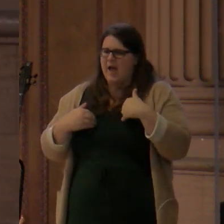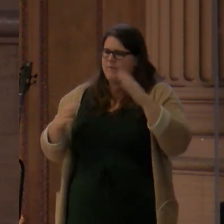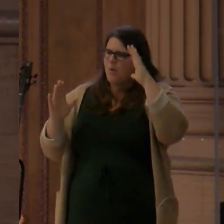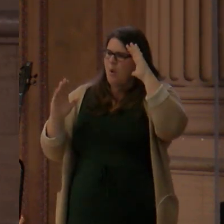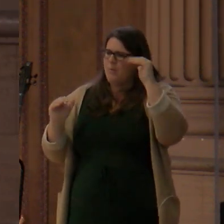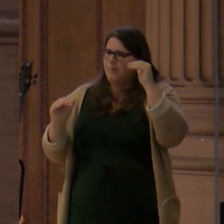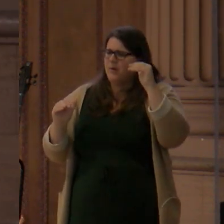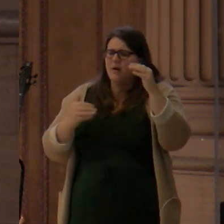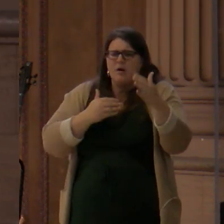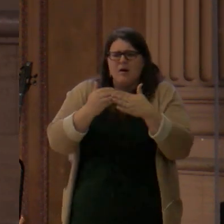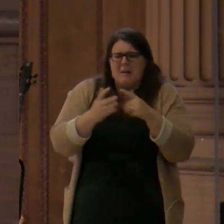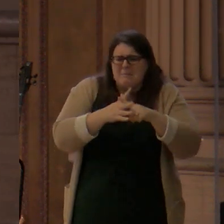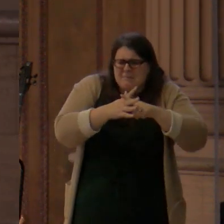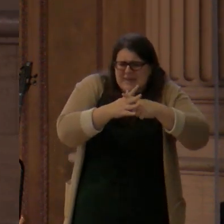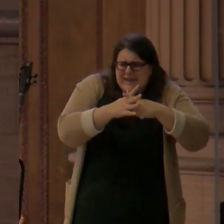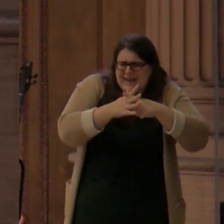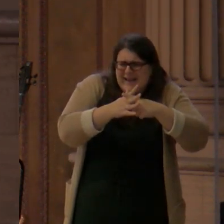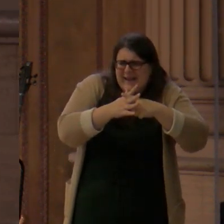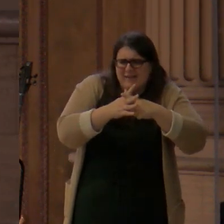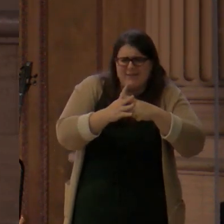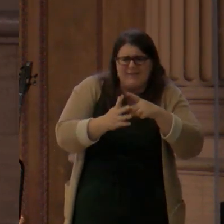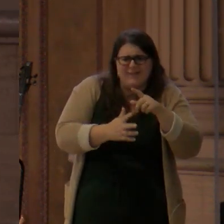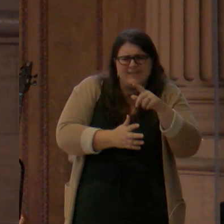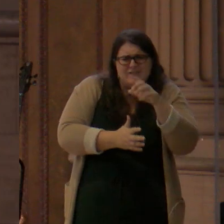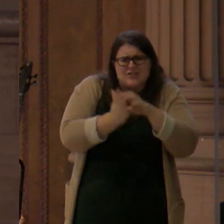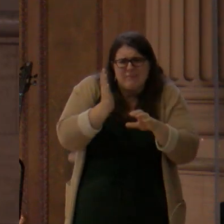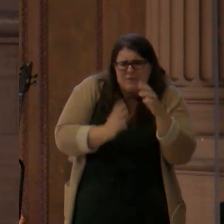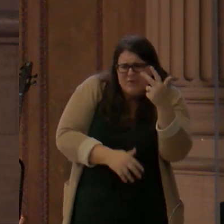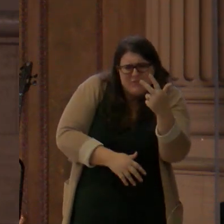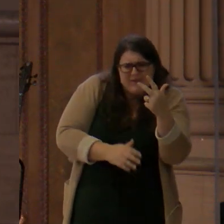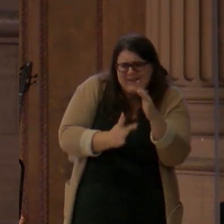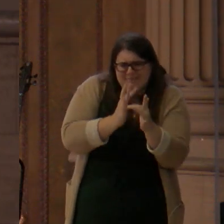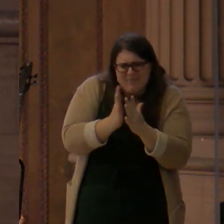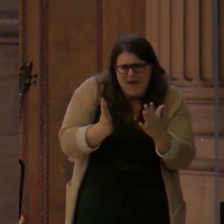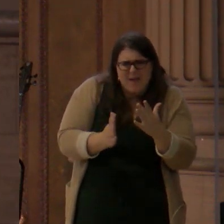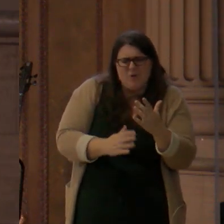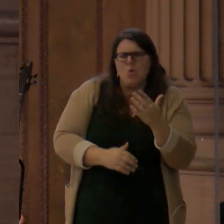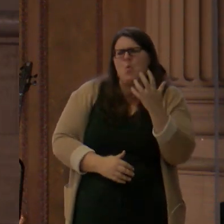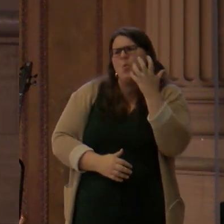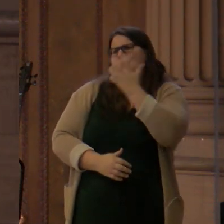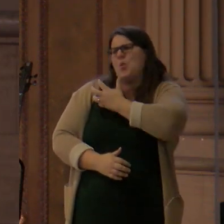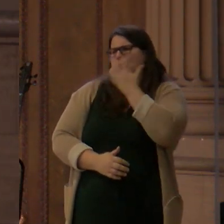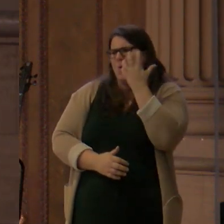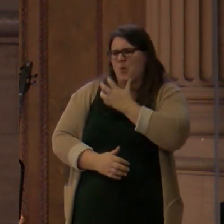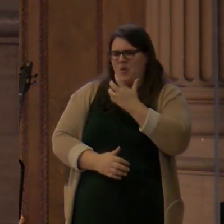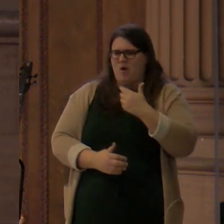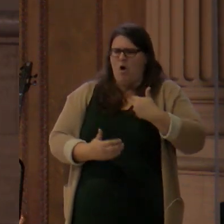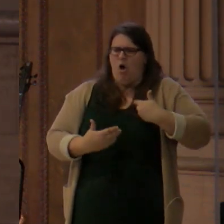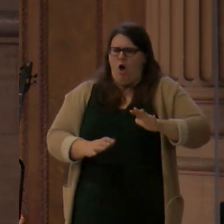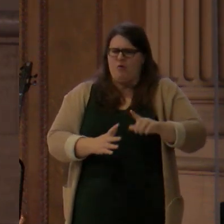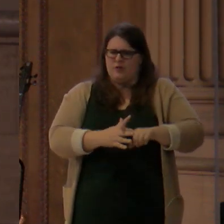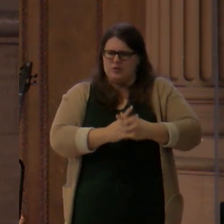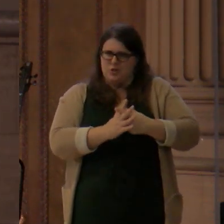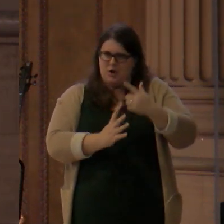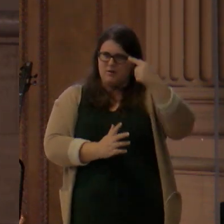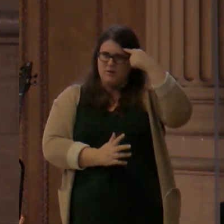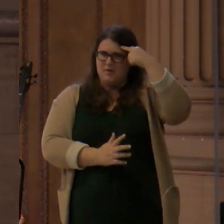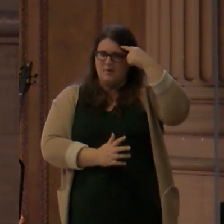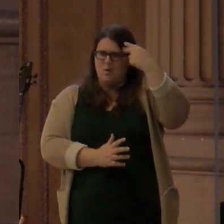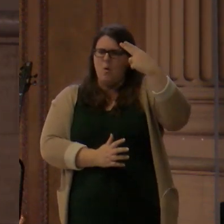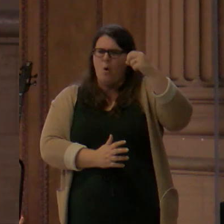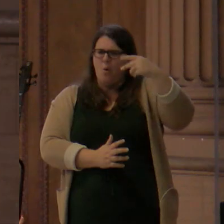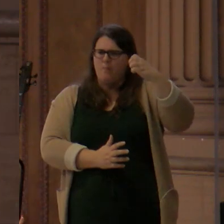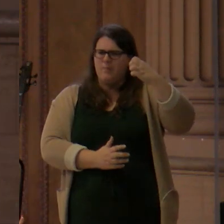opening verses of the Bible. So highlight it, mark it up, circle it, highlight it. But let's look at it a little bit more in detail. Genesis 3,